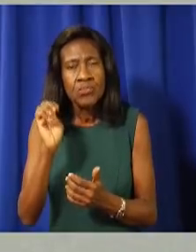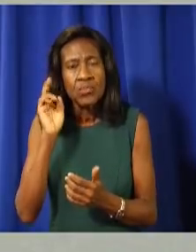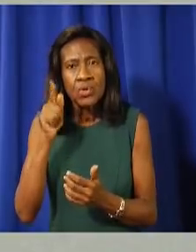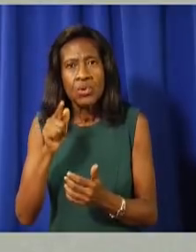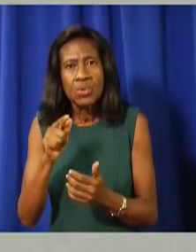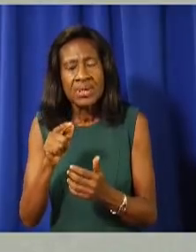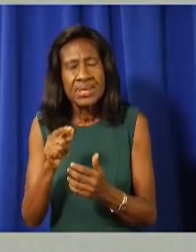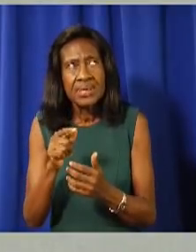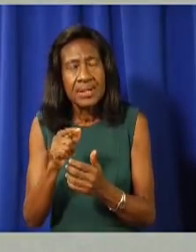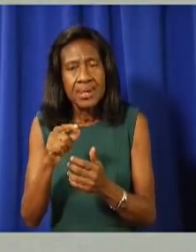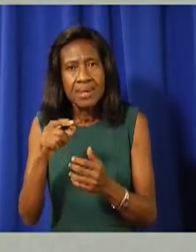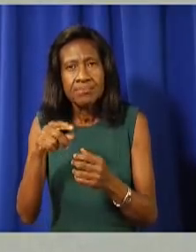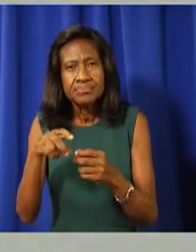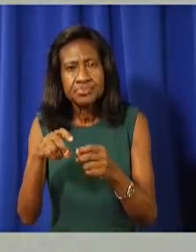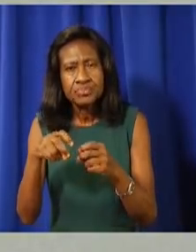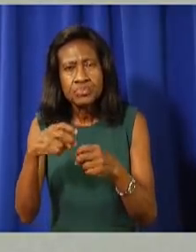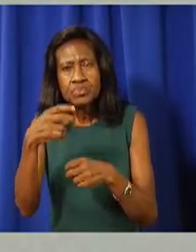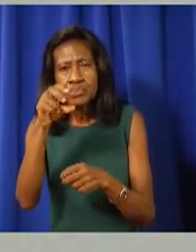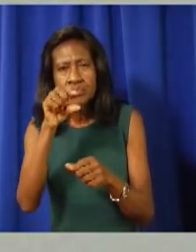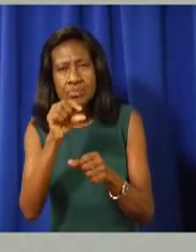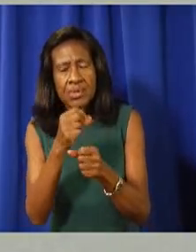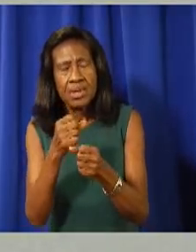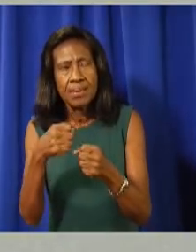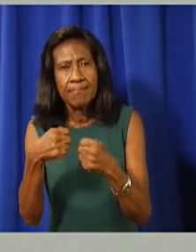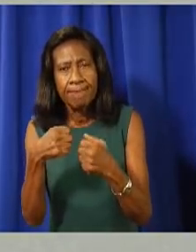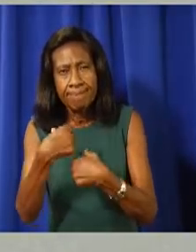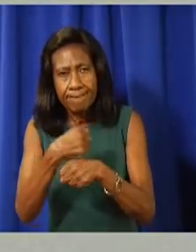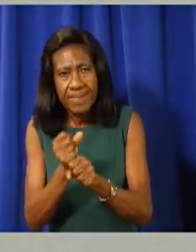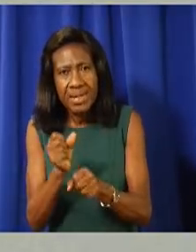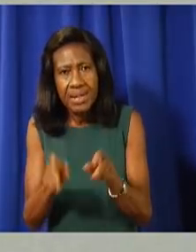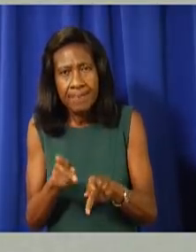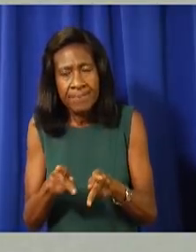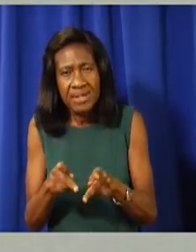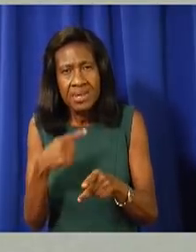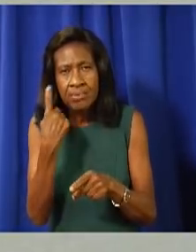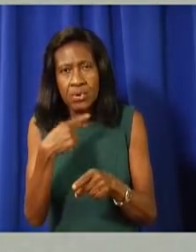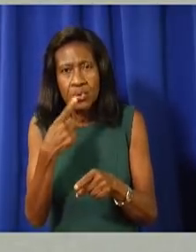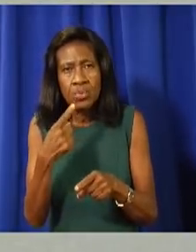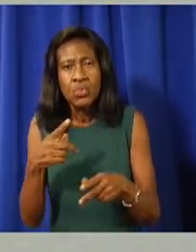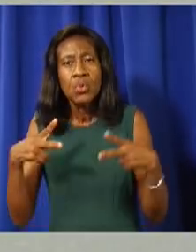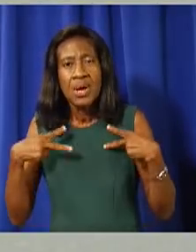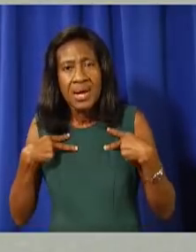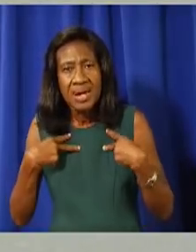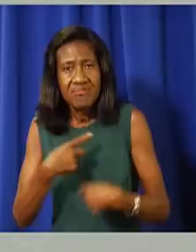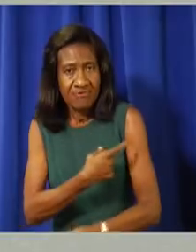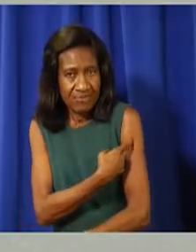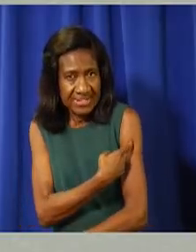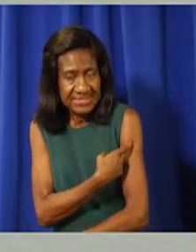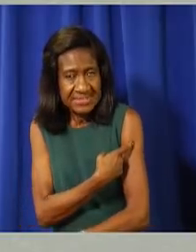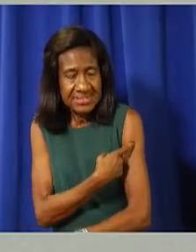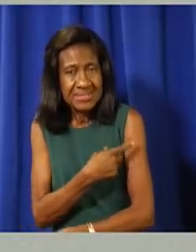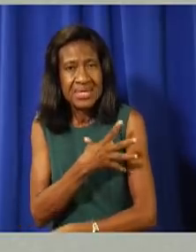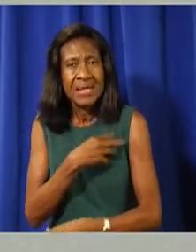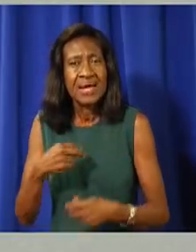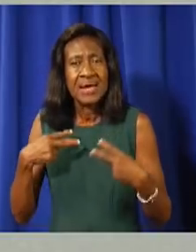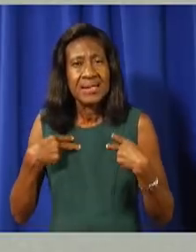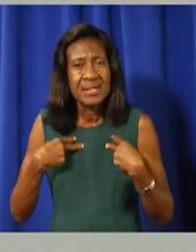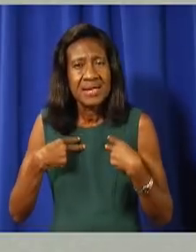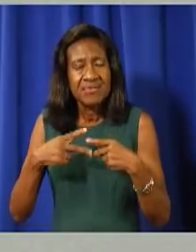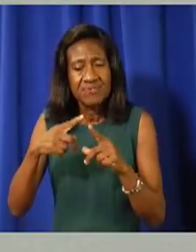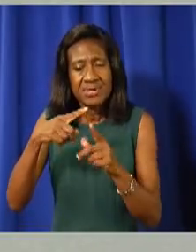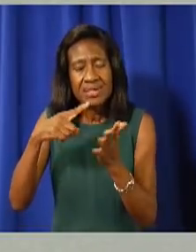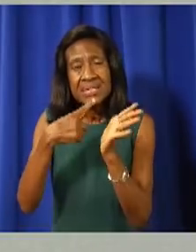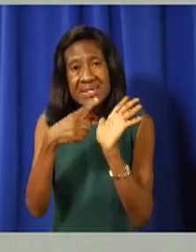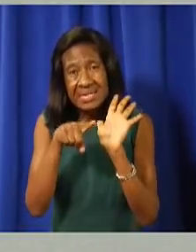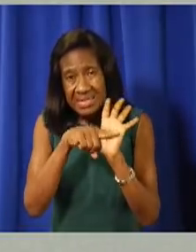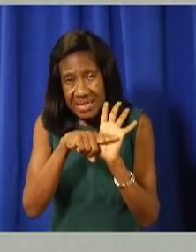vaccinated visitors on island. After receiving their negative PCR tests after quarantine,